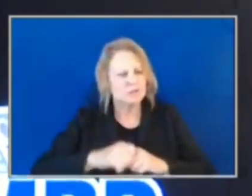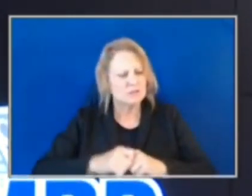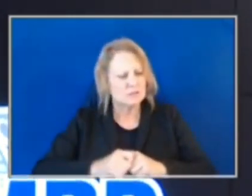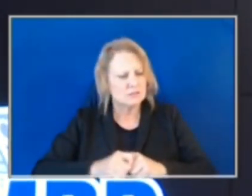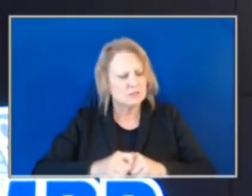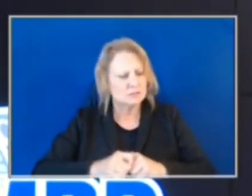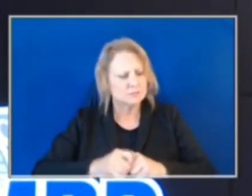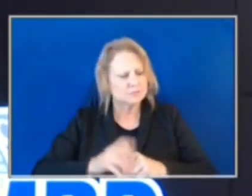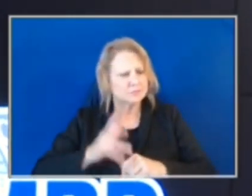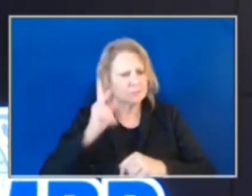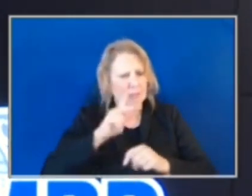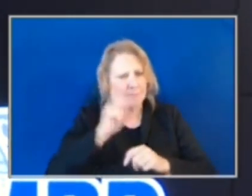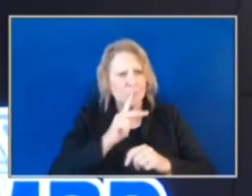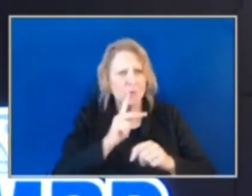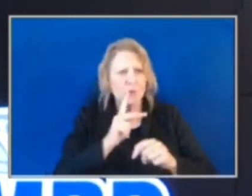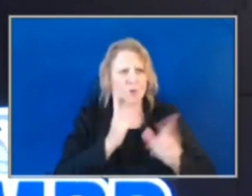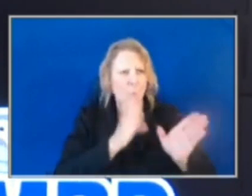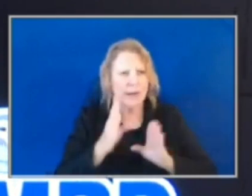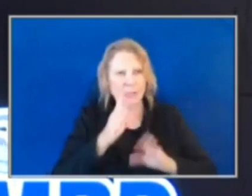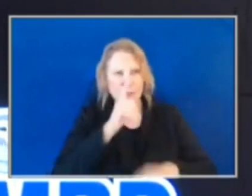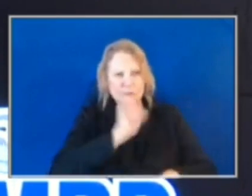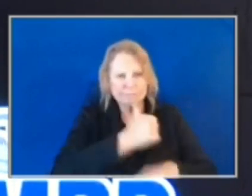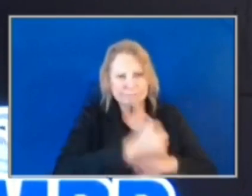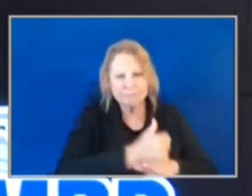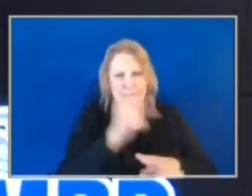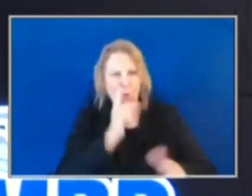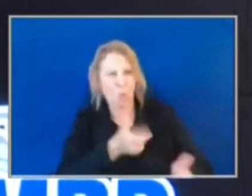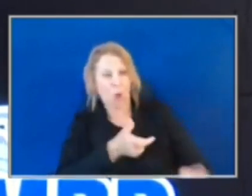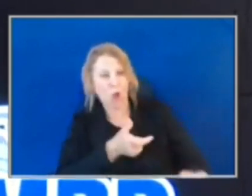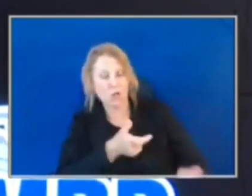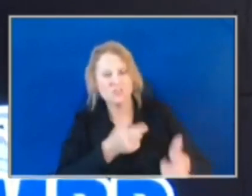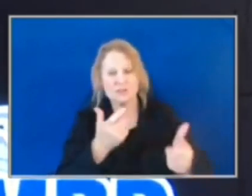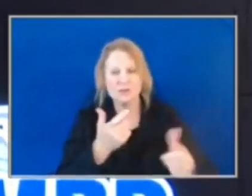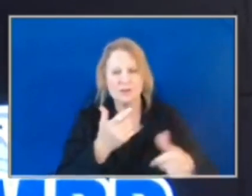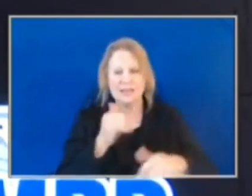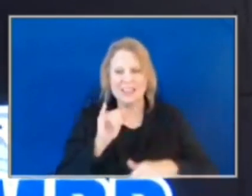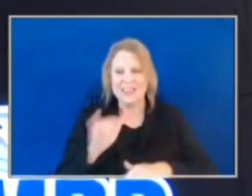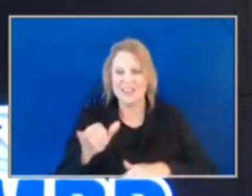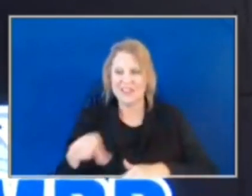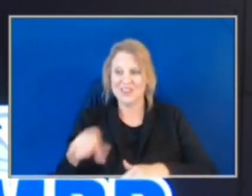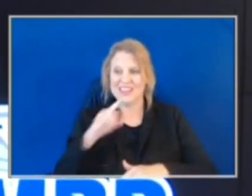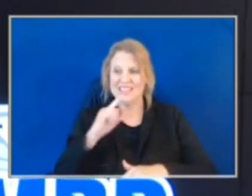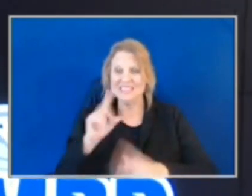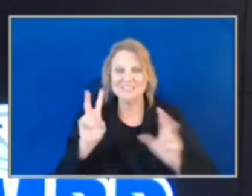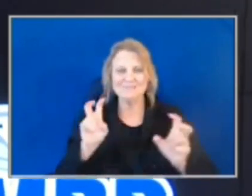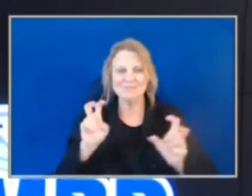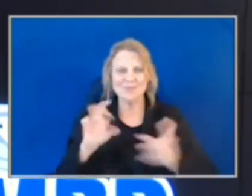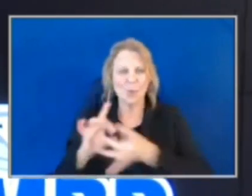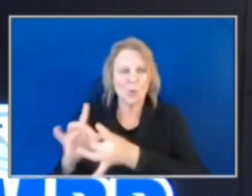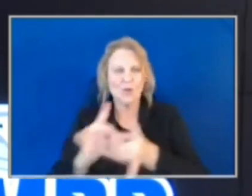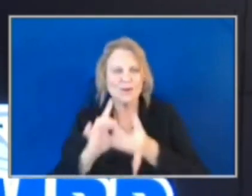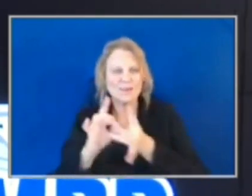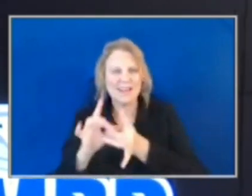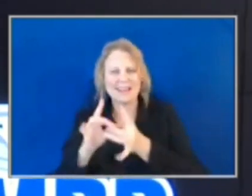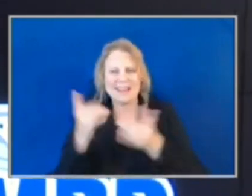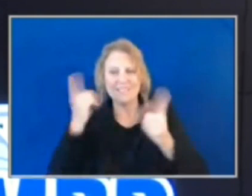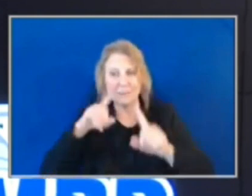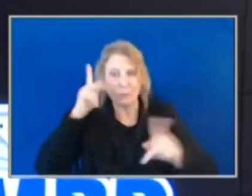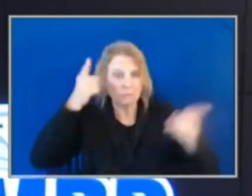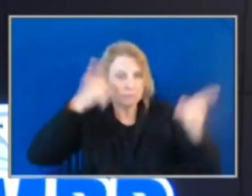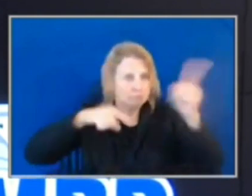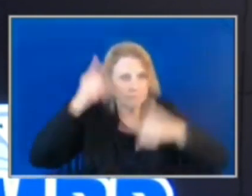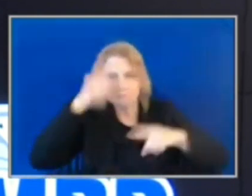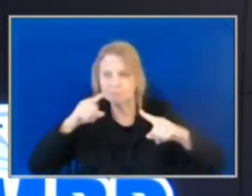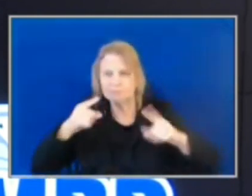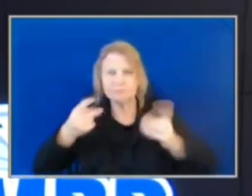organizing, and things like that. Tremendously, because, you know, this is a coordinated event when they go out and take over these intersections. You'll